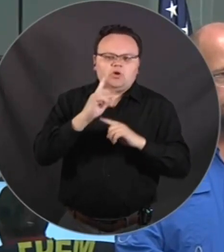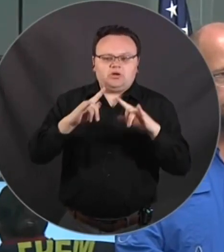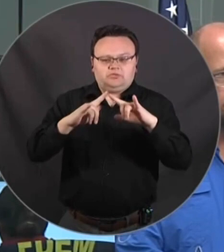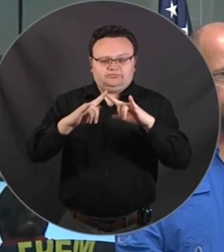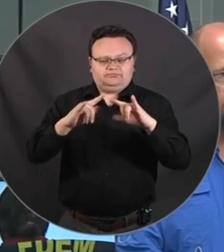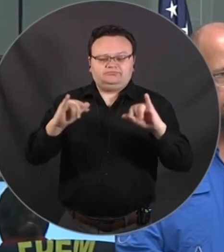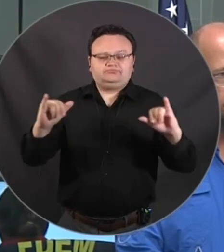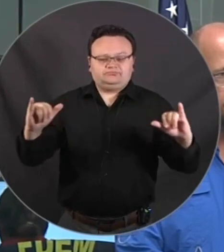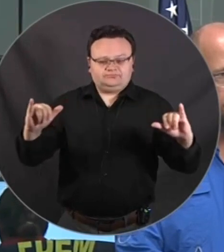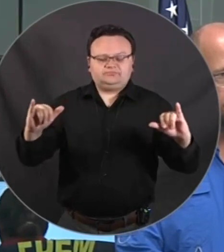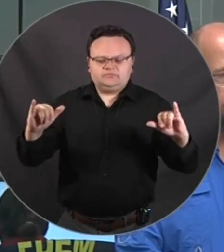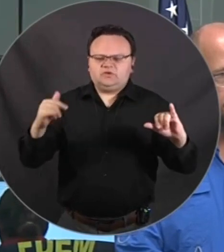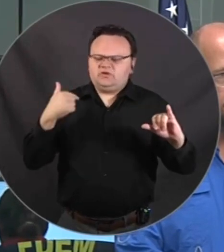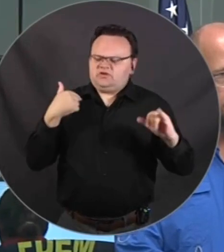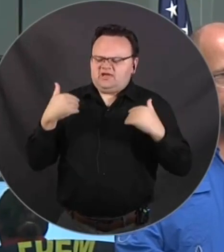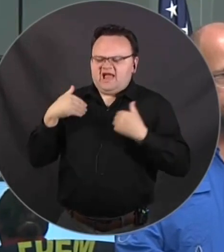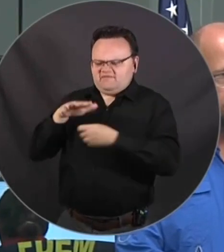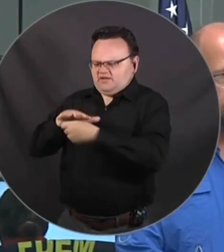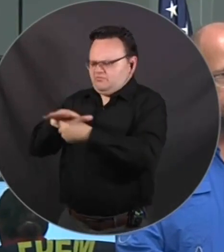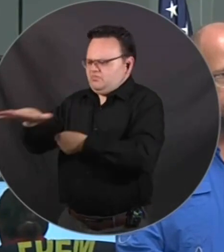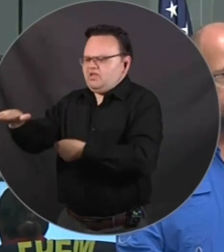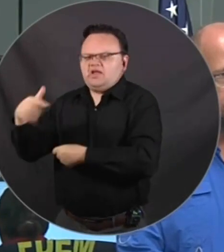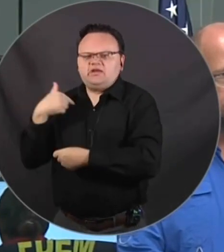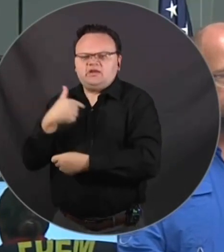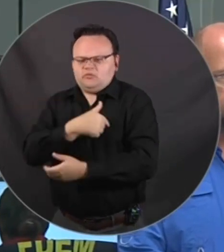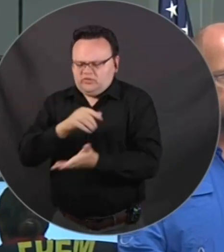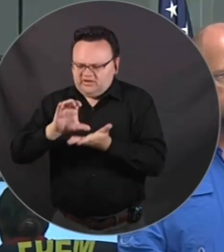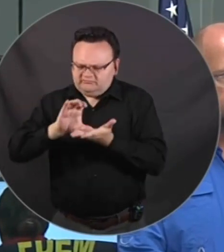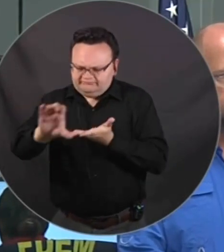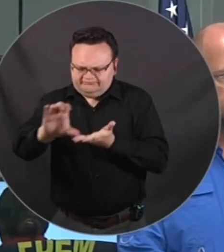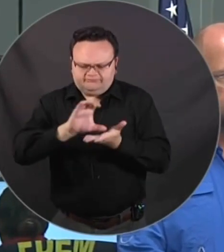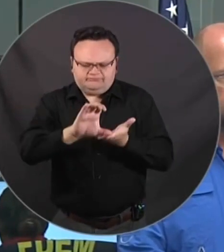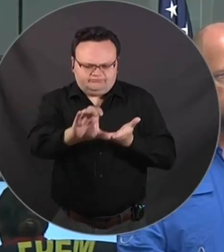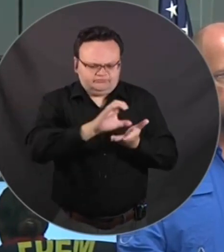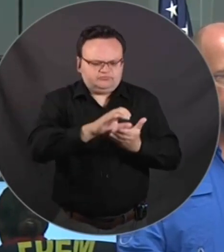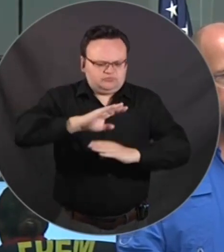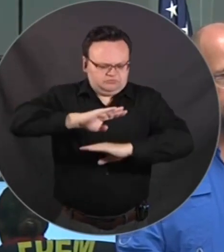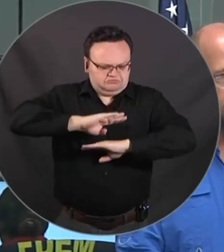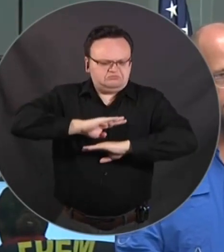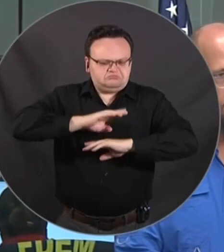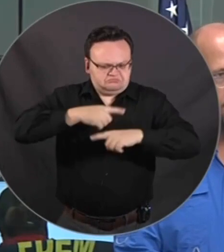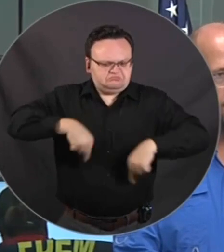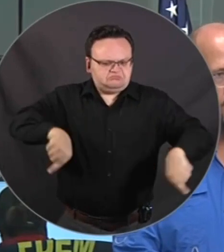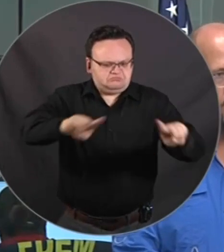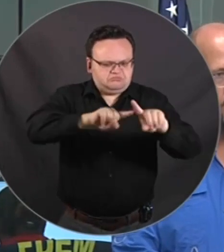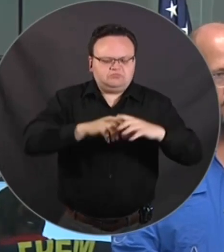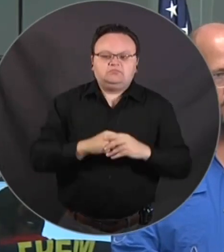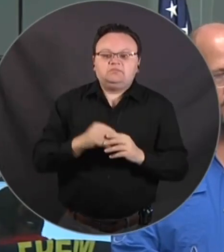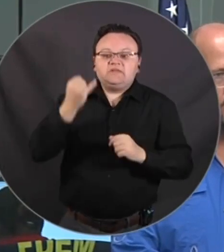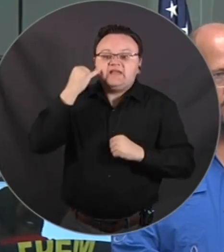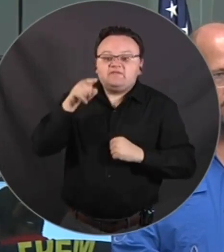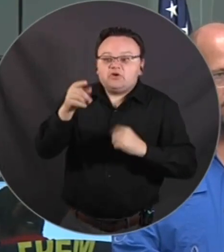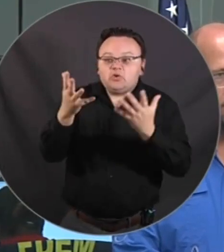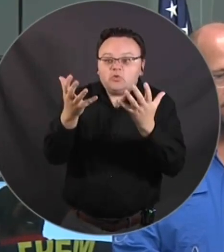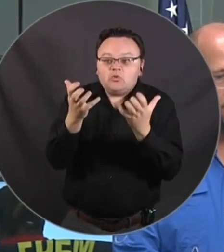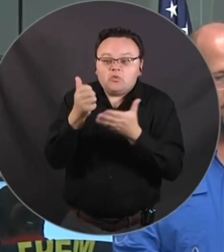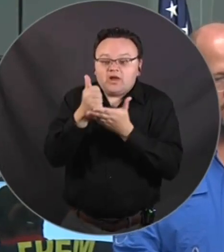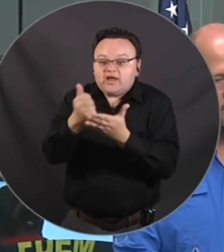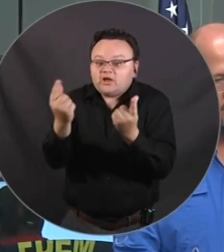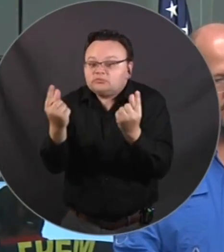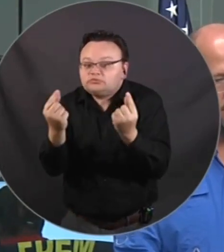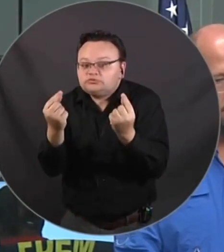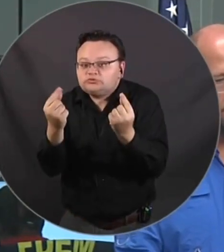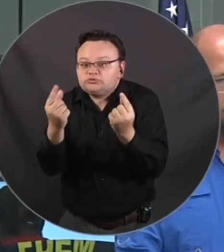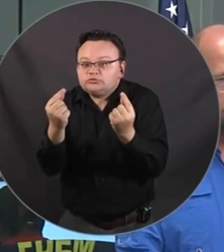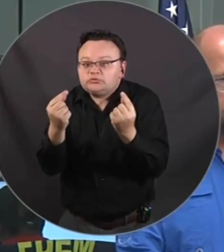we have an abundance of and will be providing that as needed to the affected communities. If you want to help out, there is a way to do